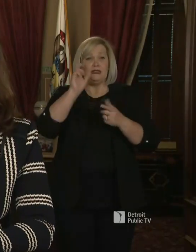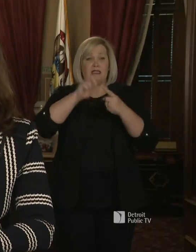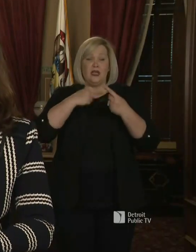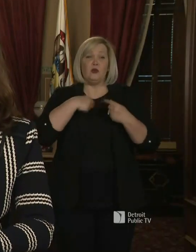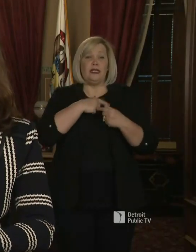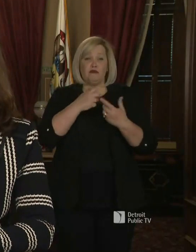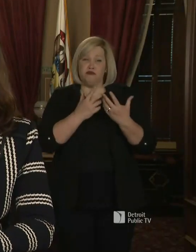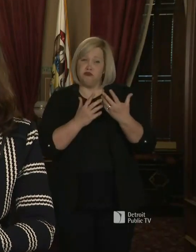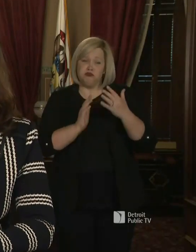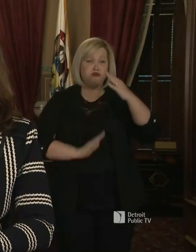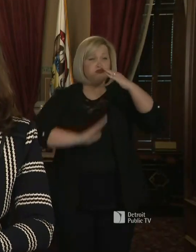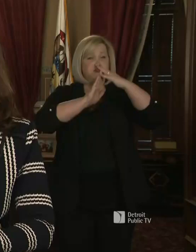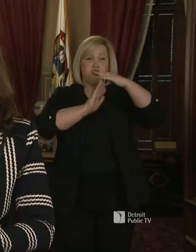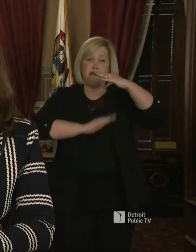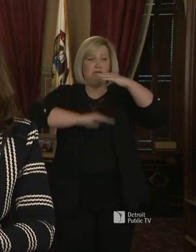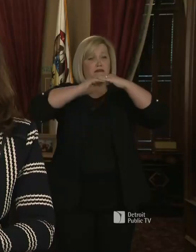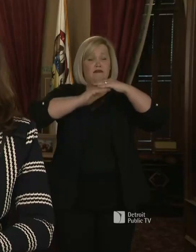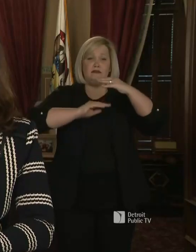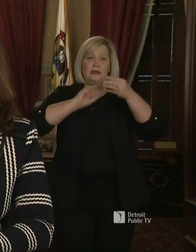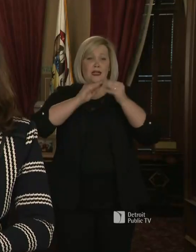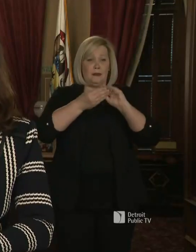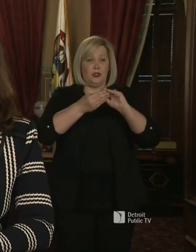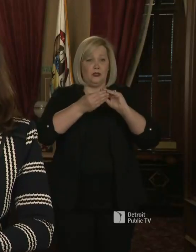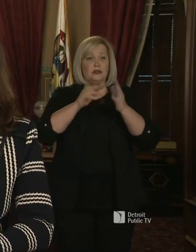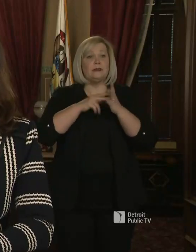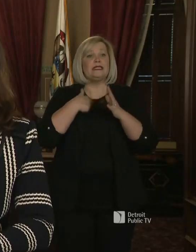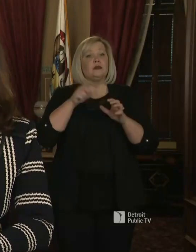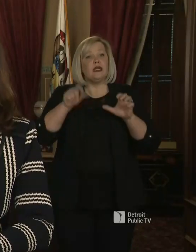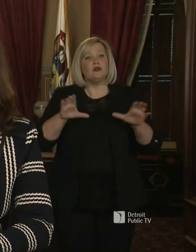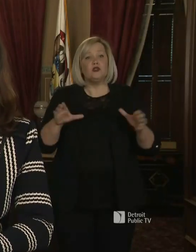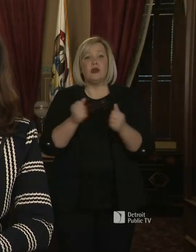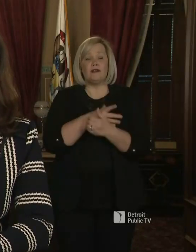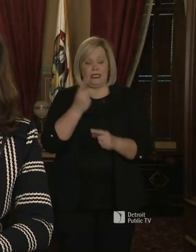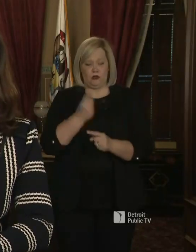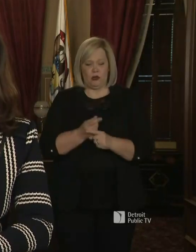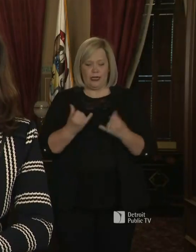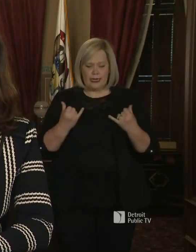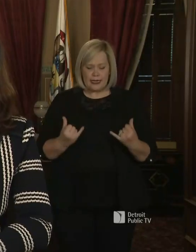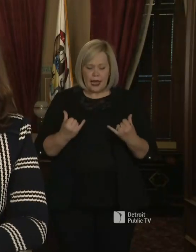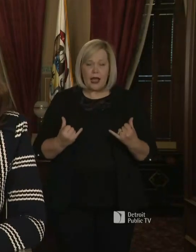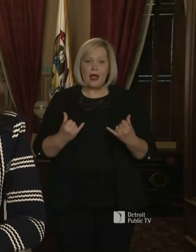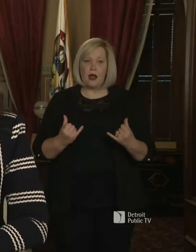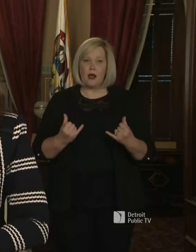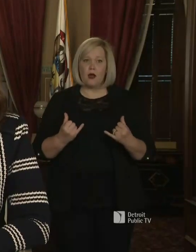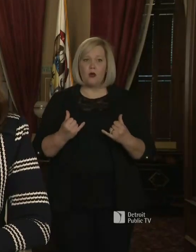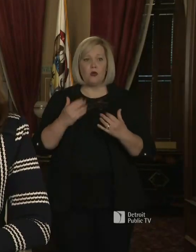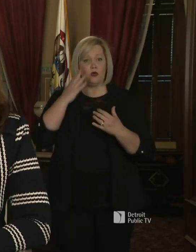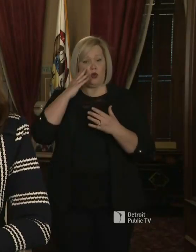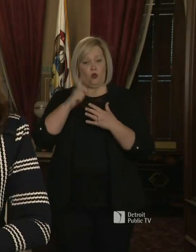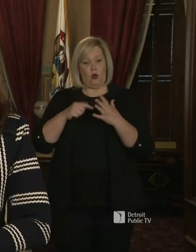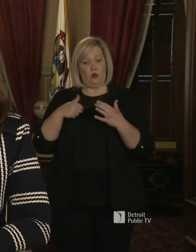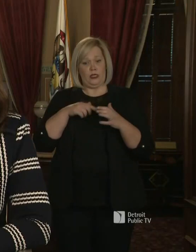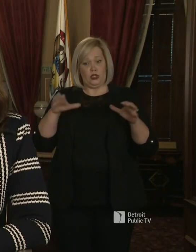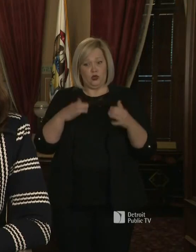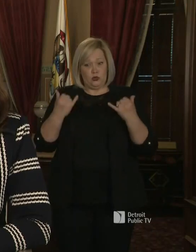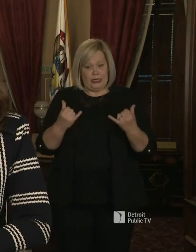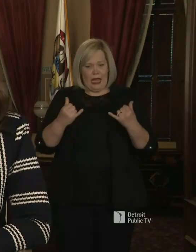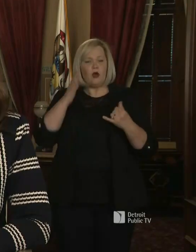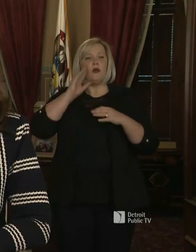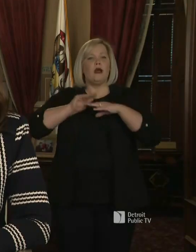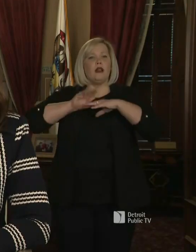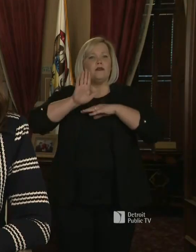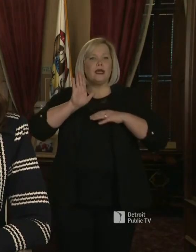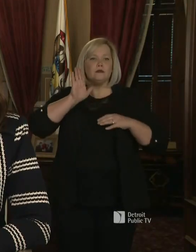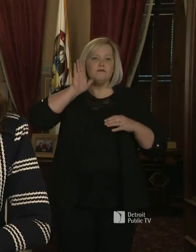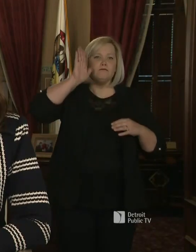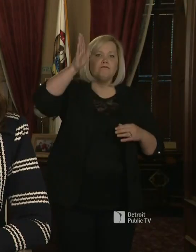have to do the right thing right now knowing that that will ultimately be what's in the best interest of our economy in the